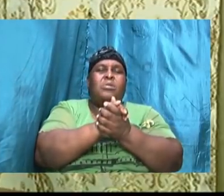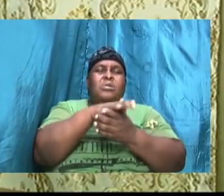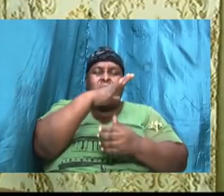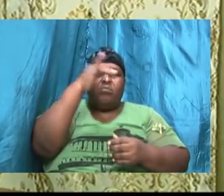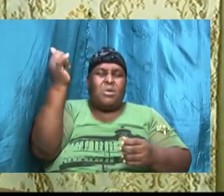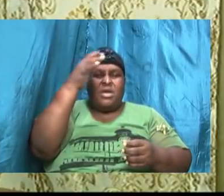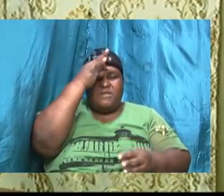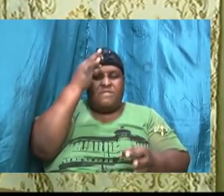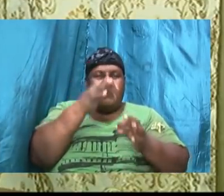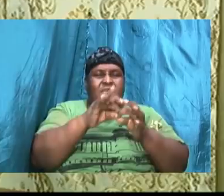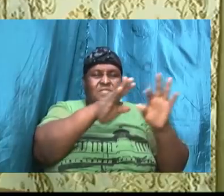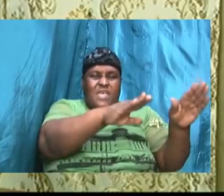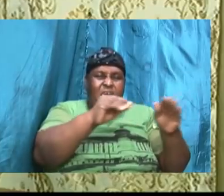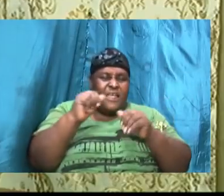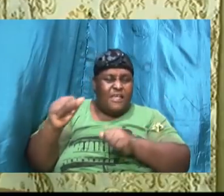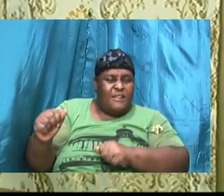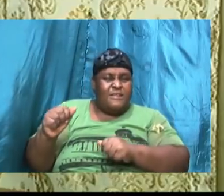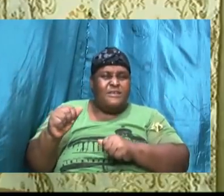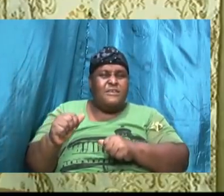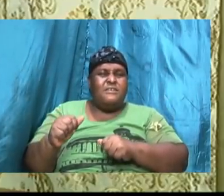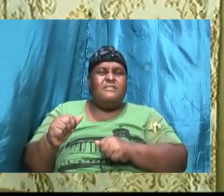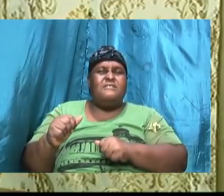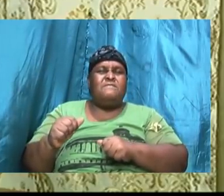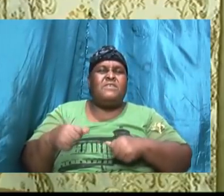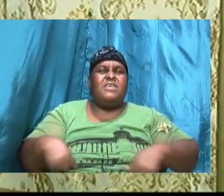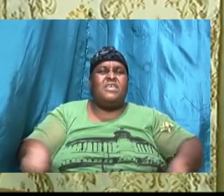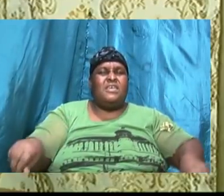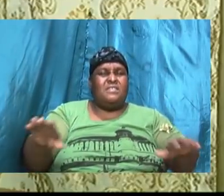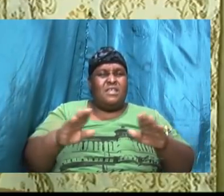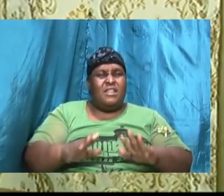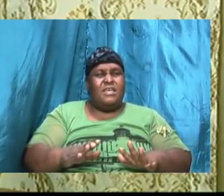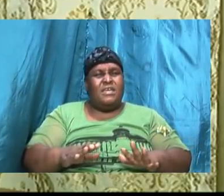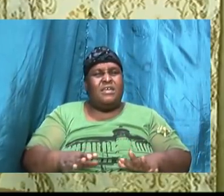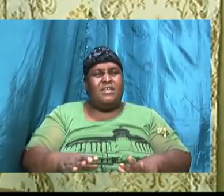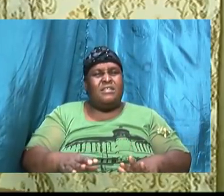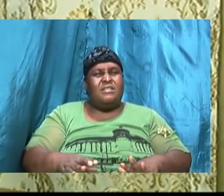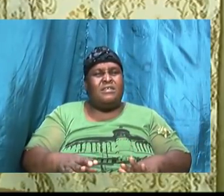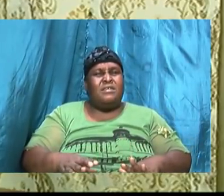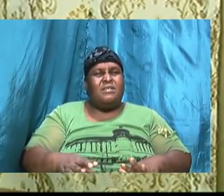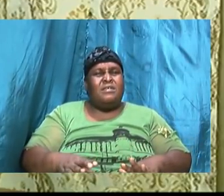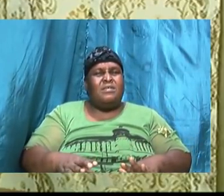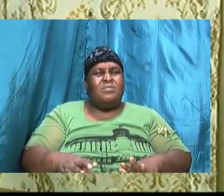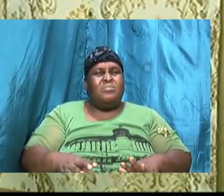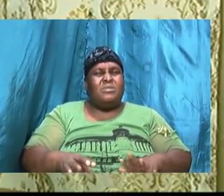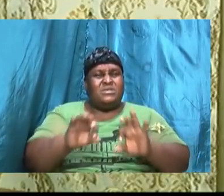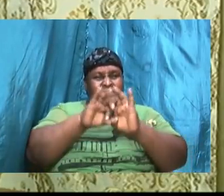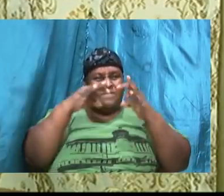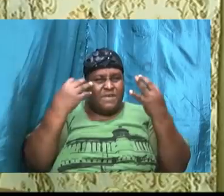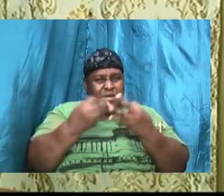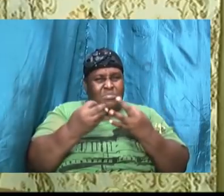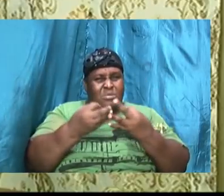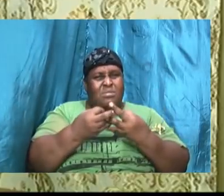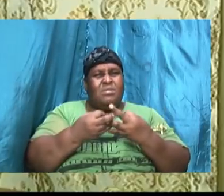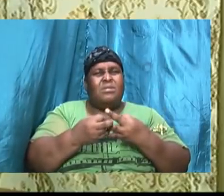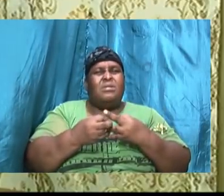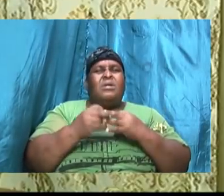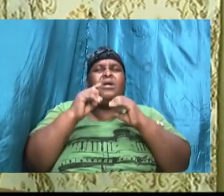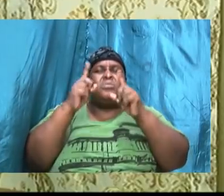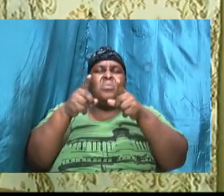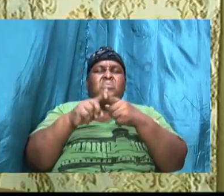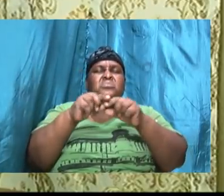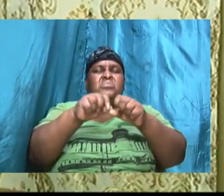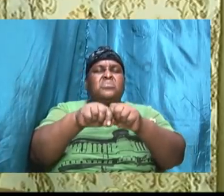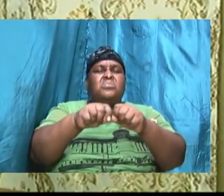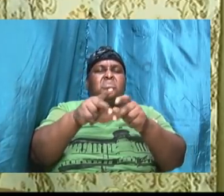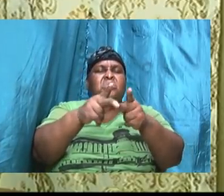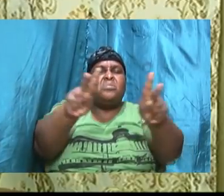the land that where his household was and he went to a place